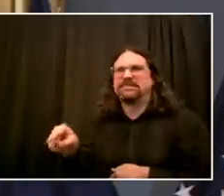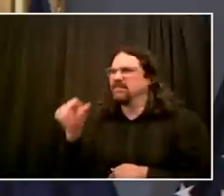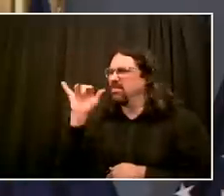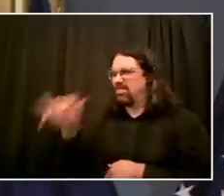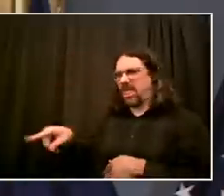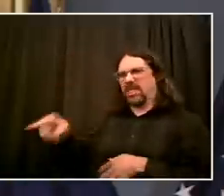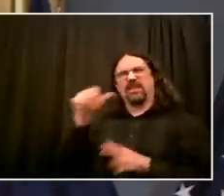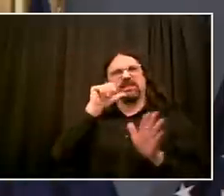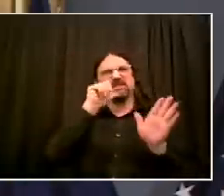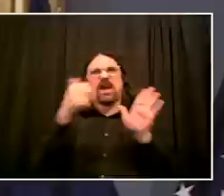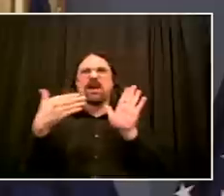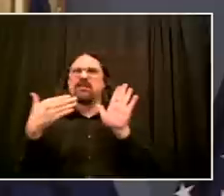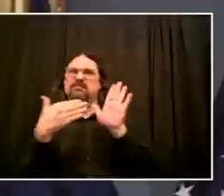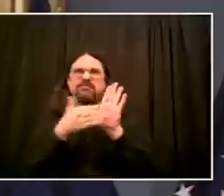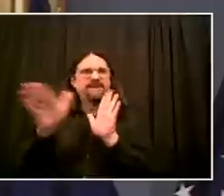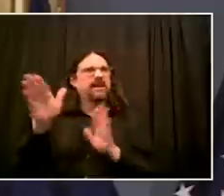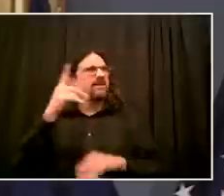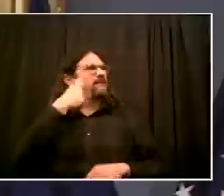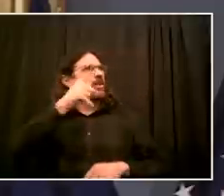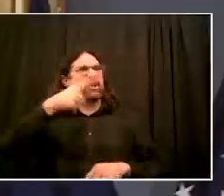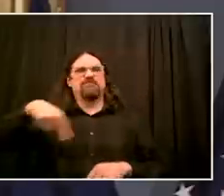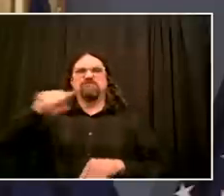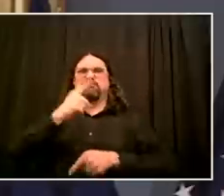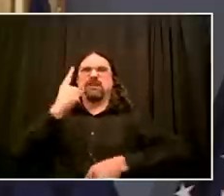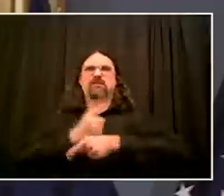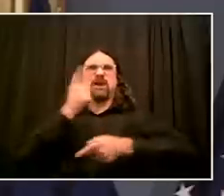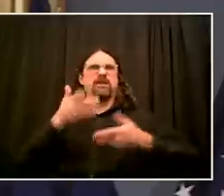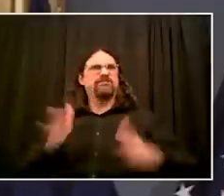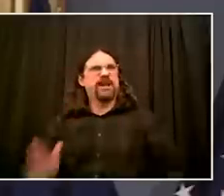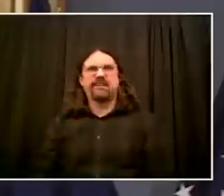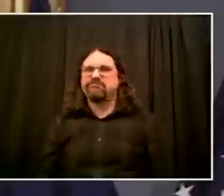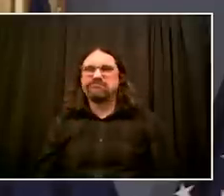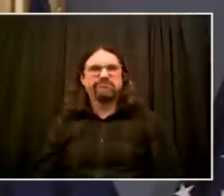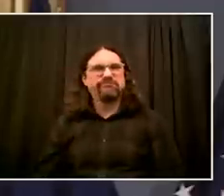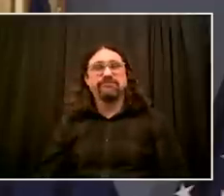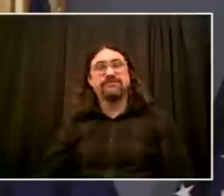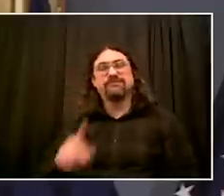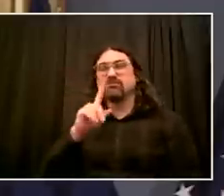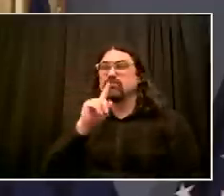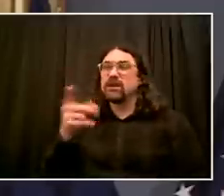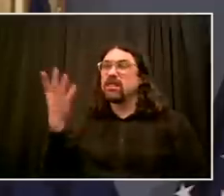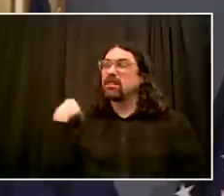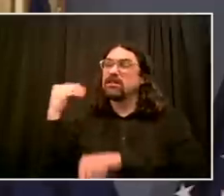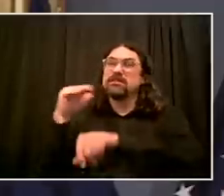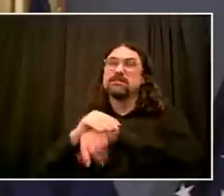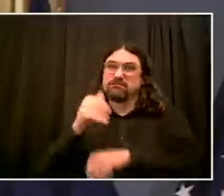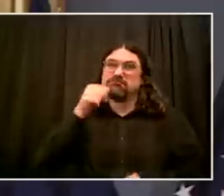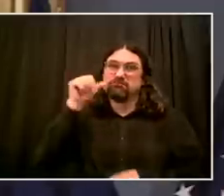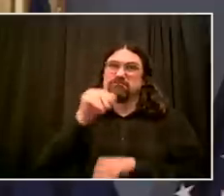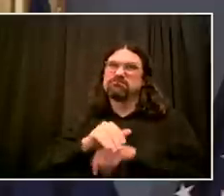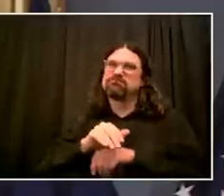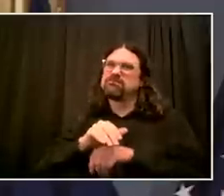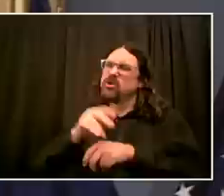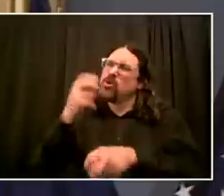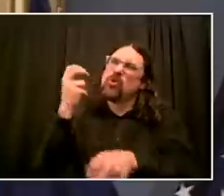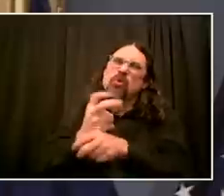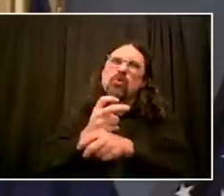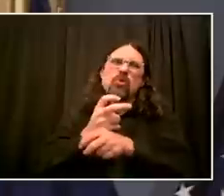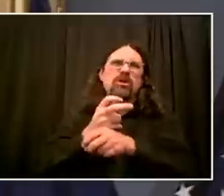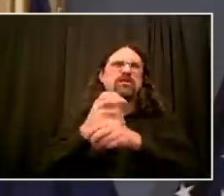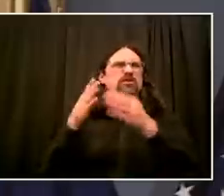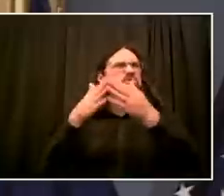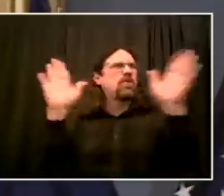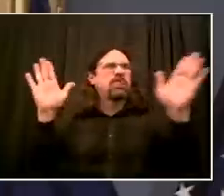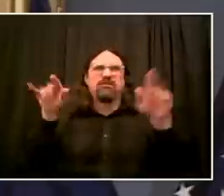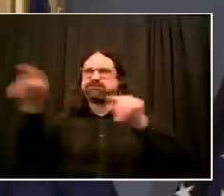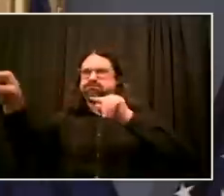was that even though there were many, many engagements, many, many situations all over the city, at least based on the